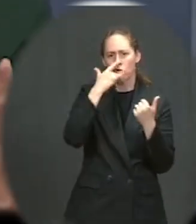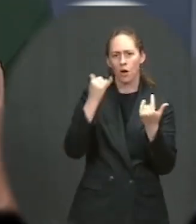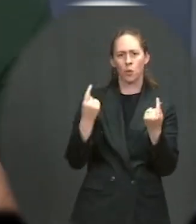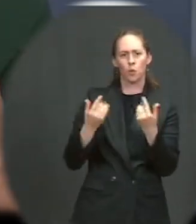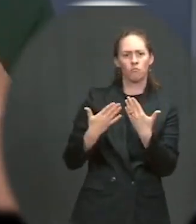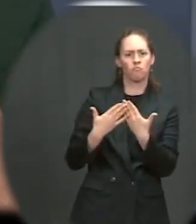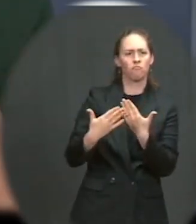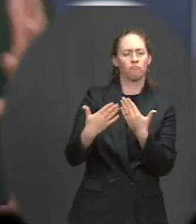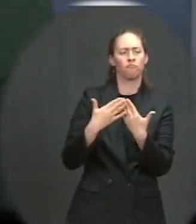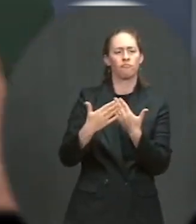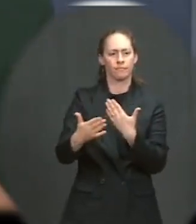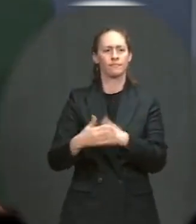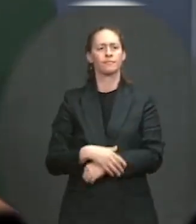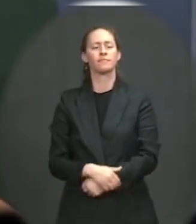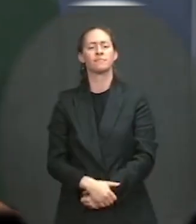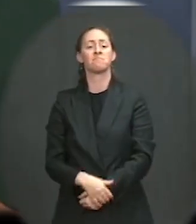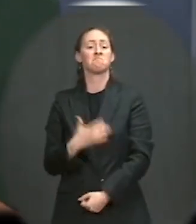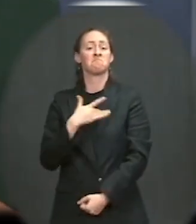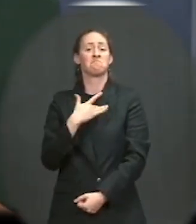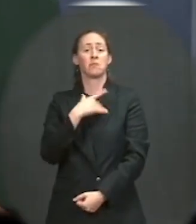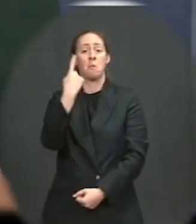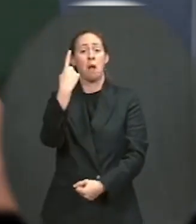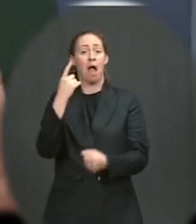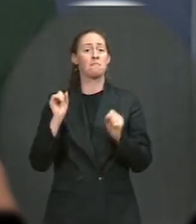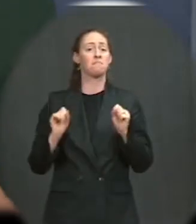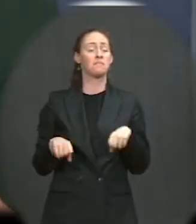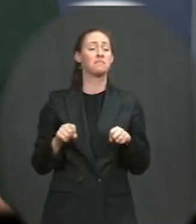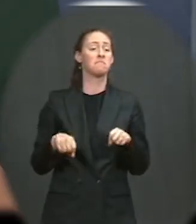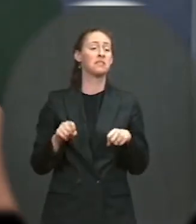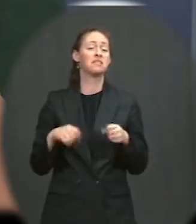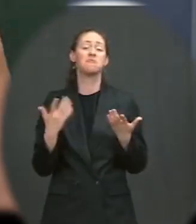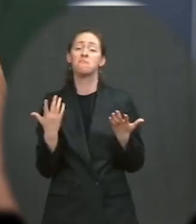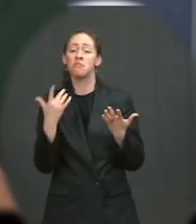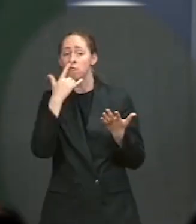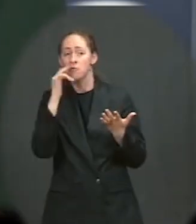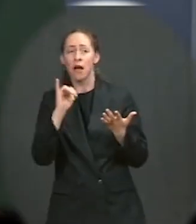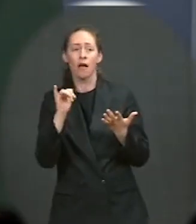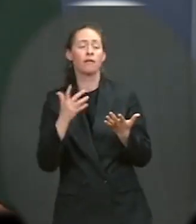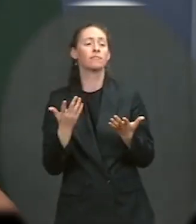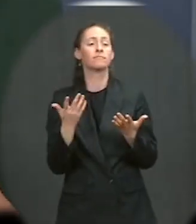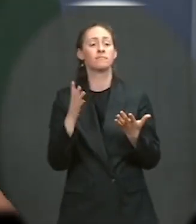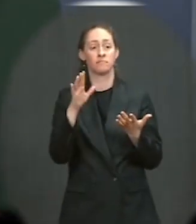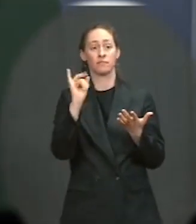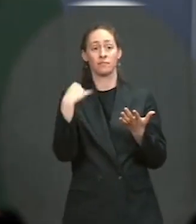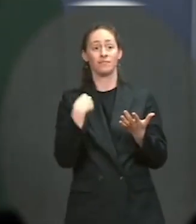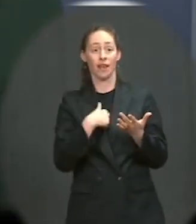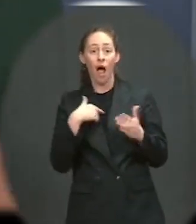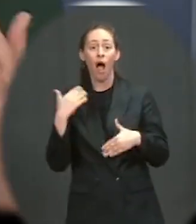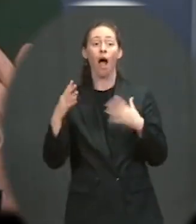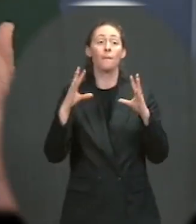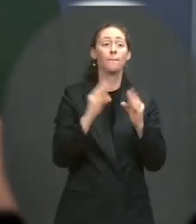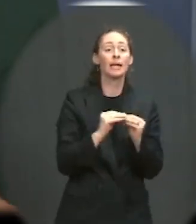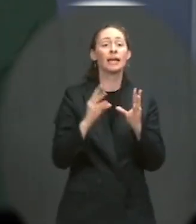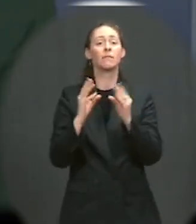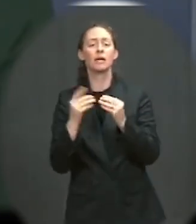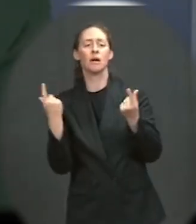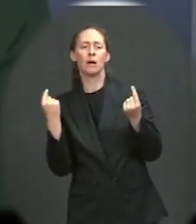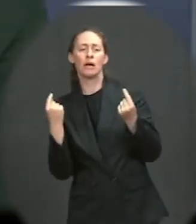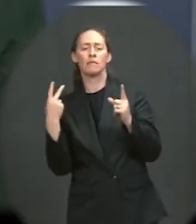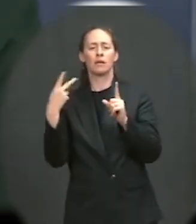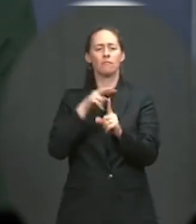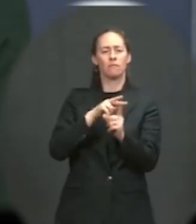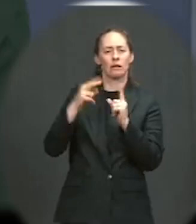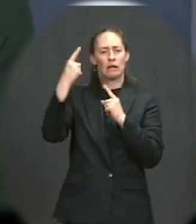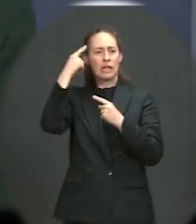one track where we are moving forward on these bipartisan negotiations. And we assess, as we conclude each round, what the next step should be. So, again, if we make progress